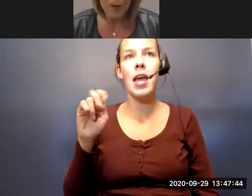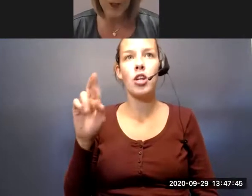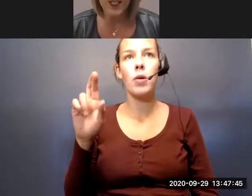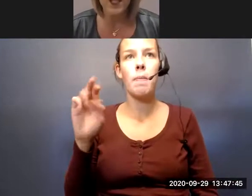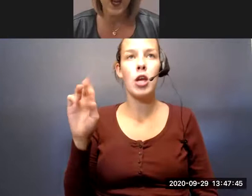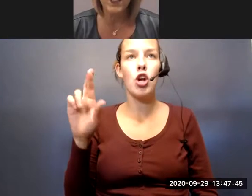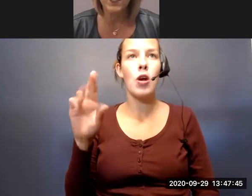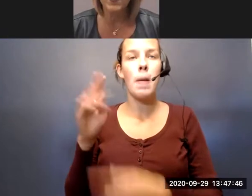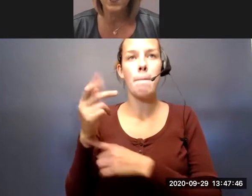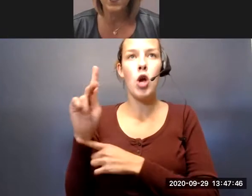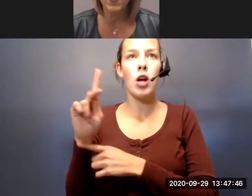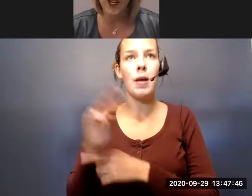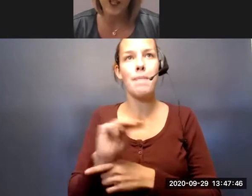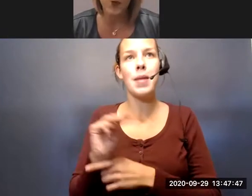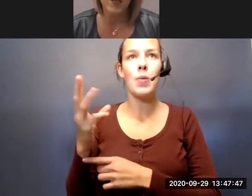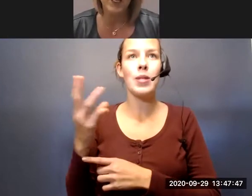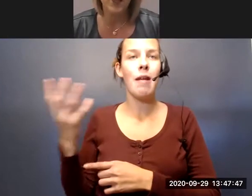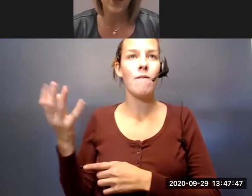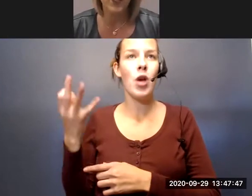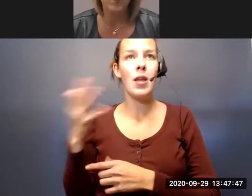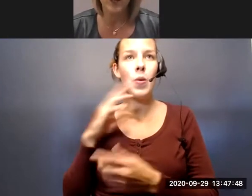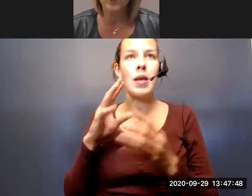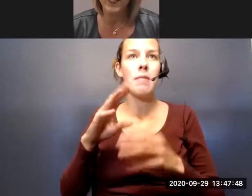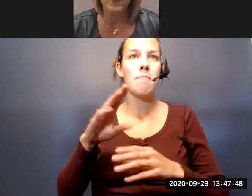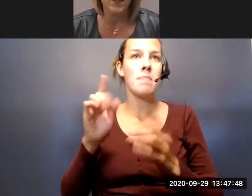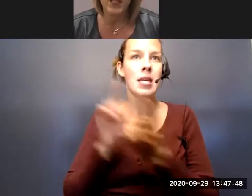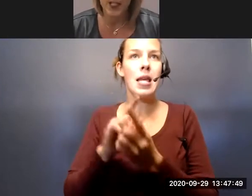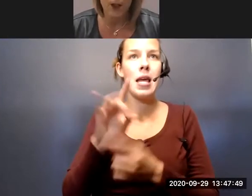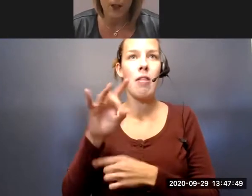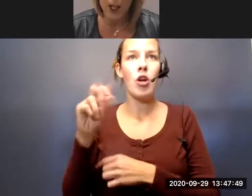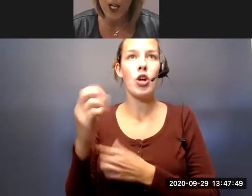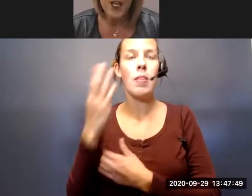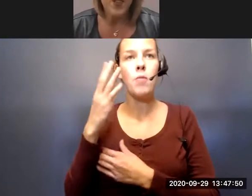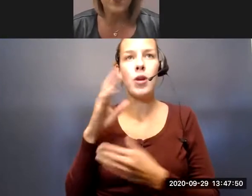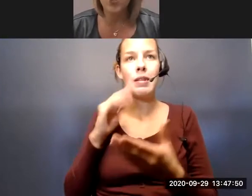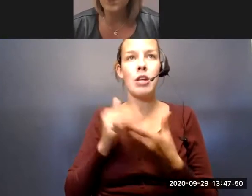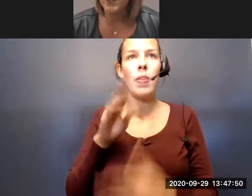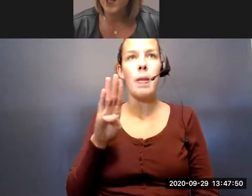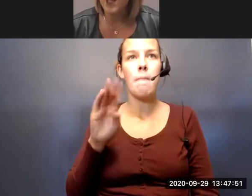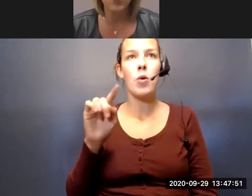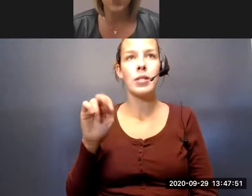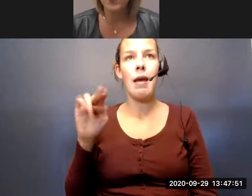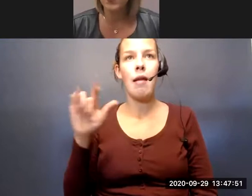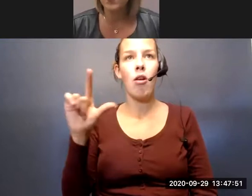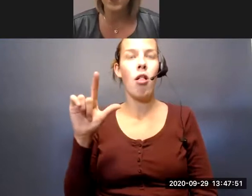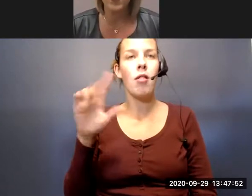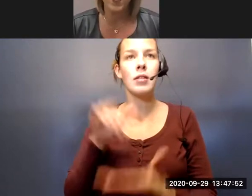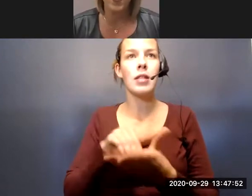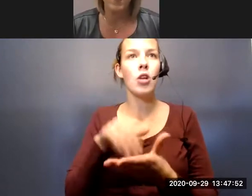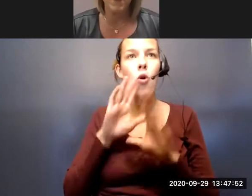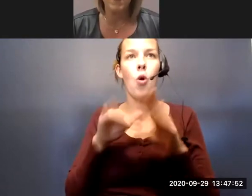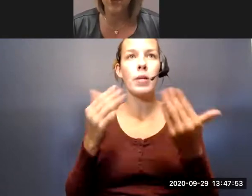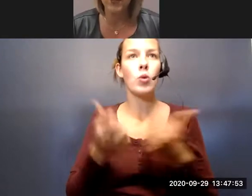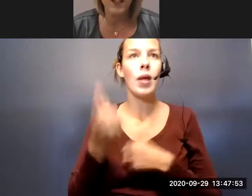Mondays, Wednesdays, and Fridays. We meet at 830 in the morning right outside the Botanical Center. This is open to anyone. You do not need to be